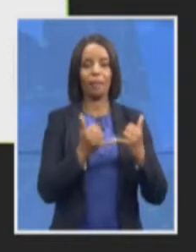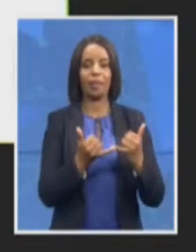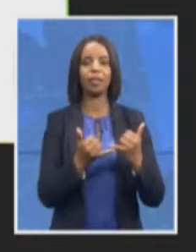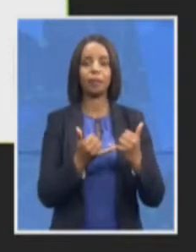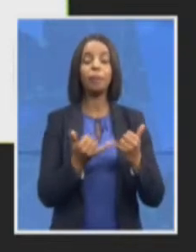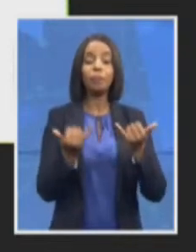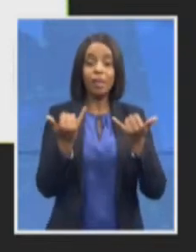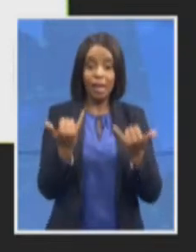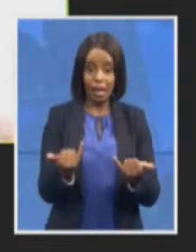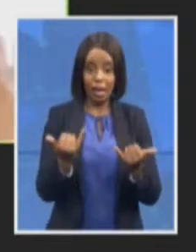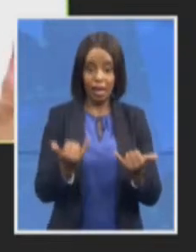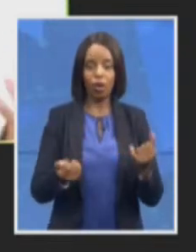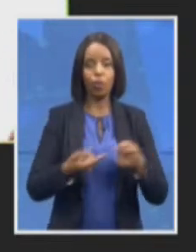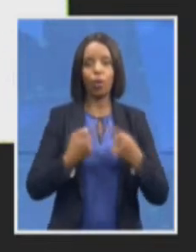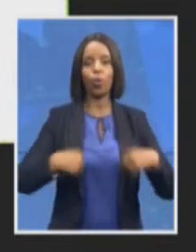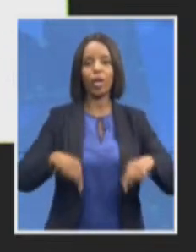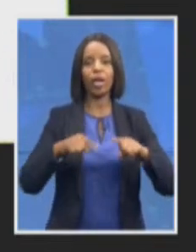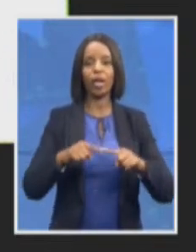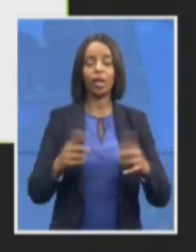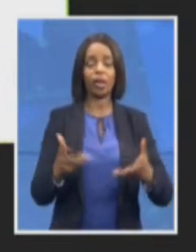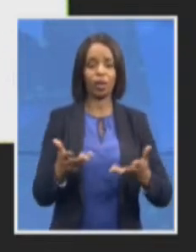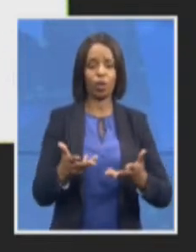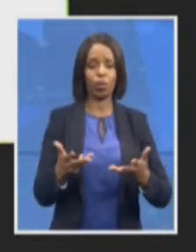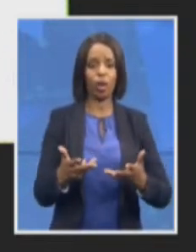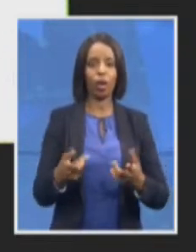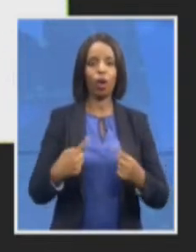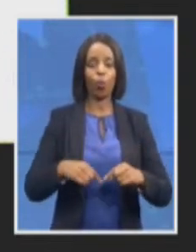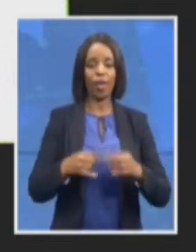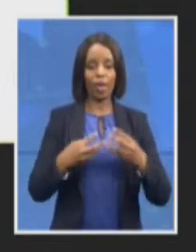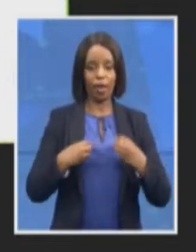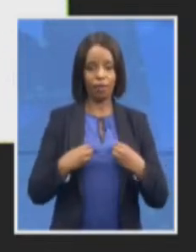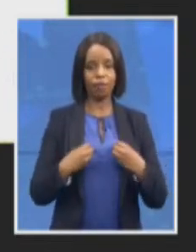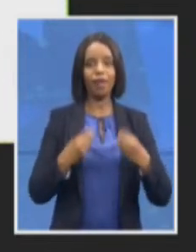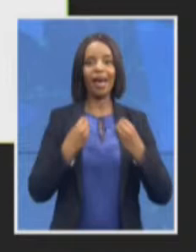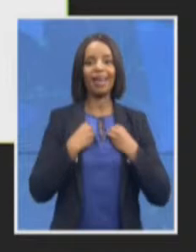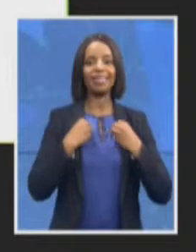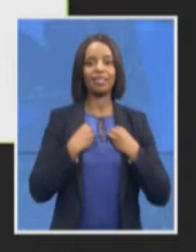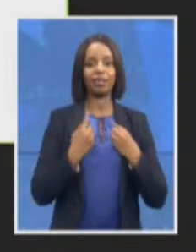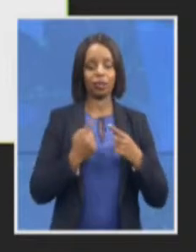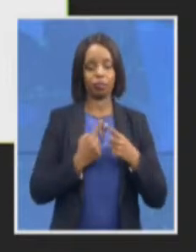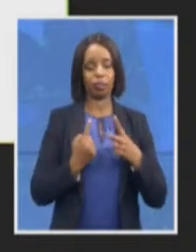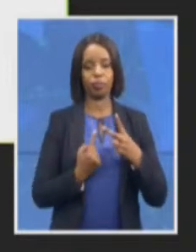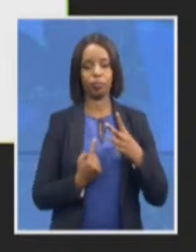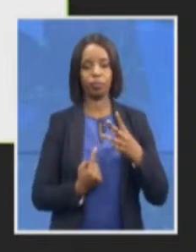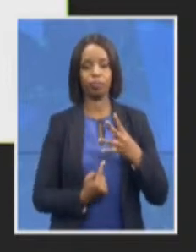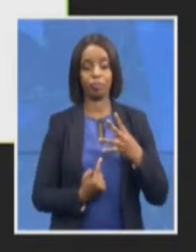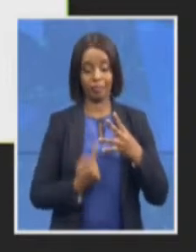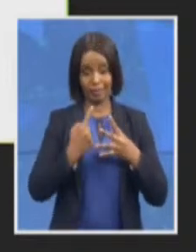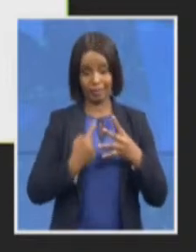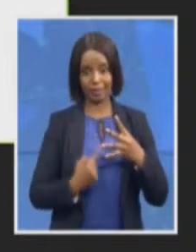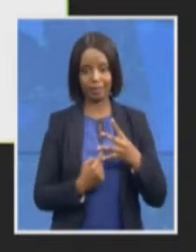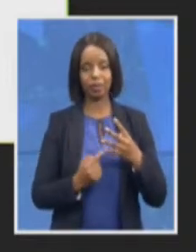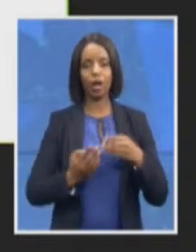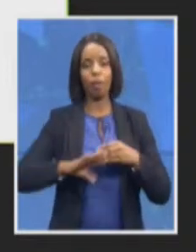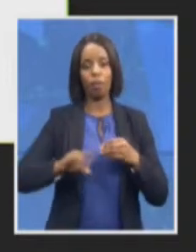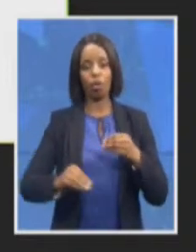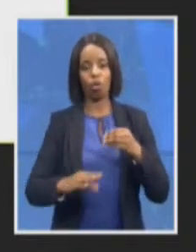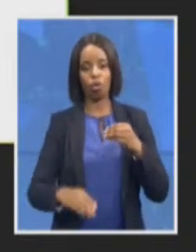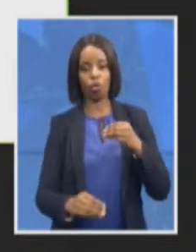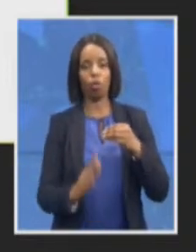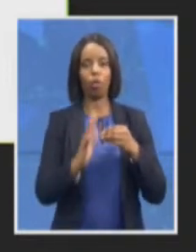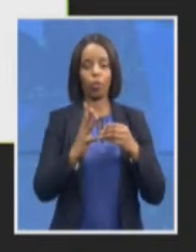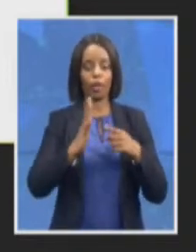following assets so this is going to keep on growing we've got the restraint order of 44 million in immovable